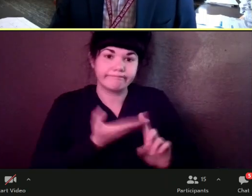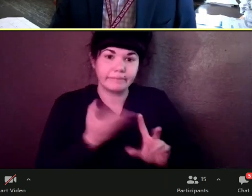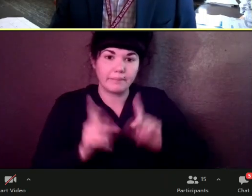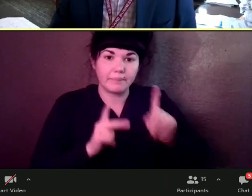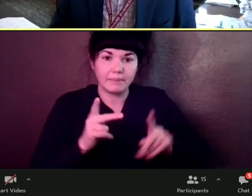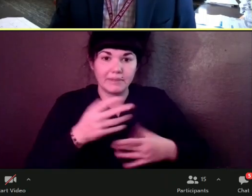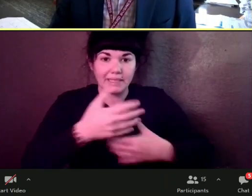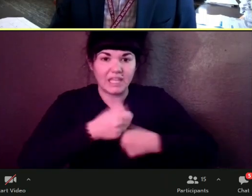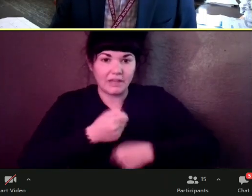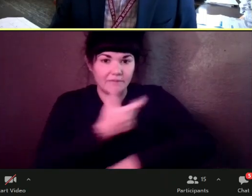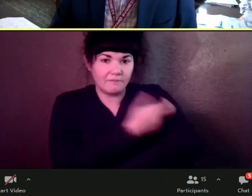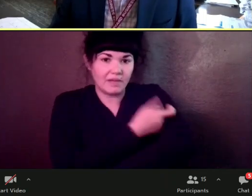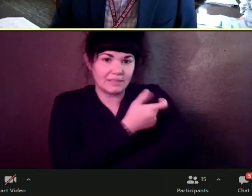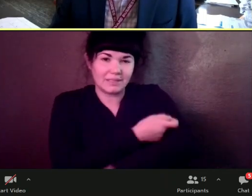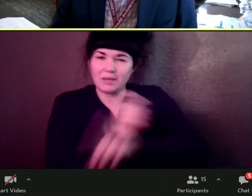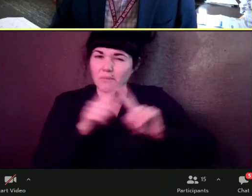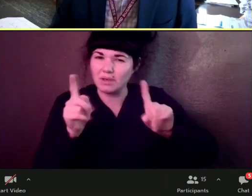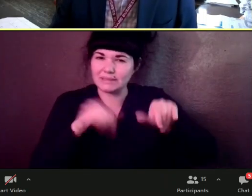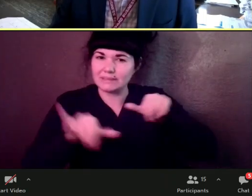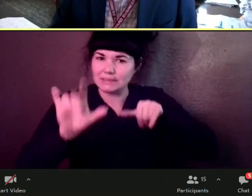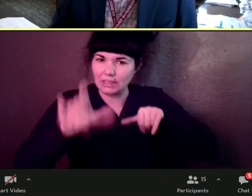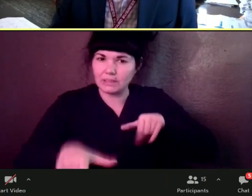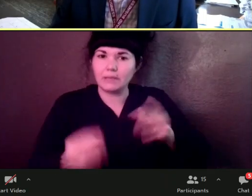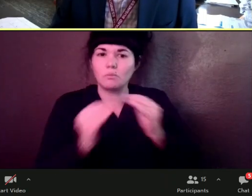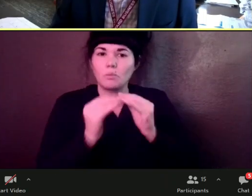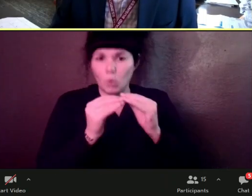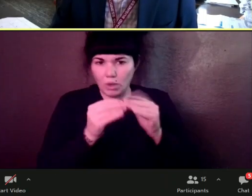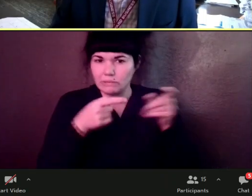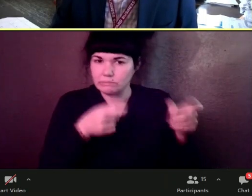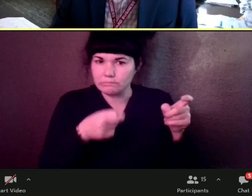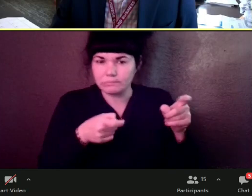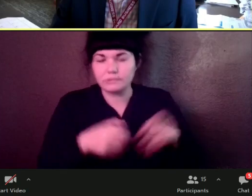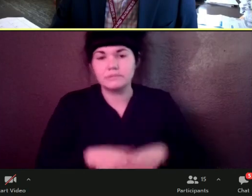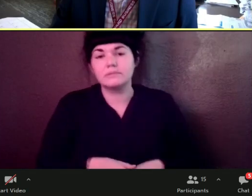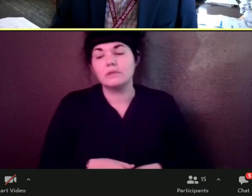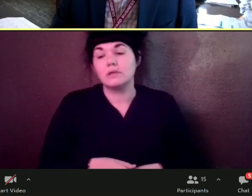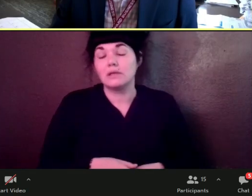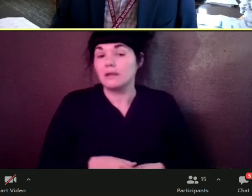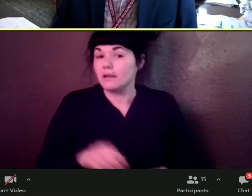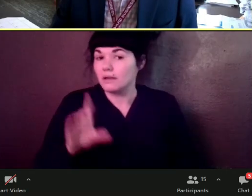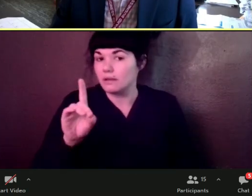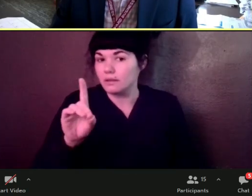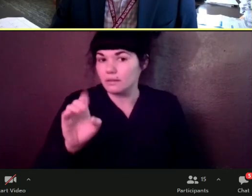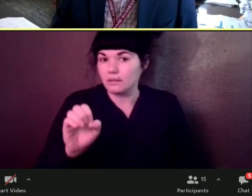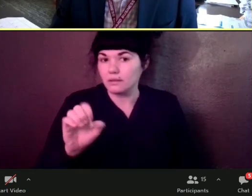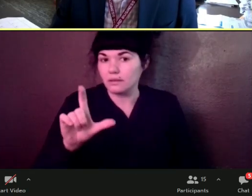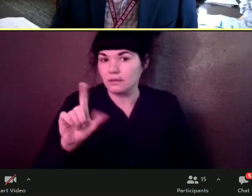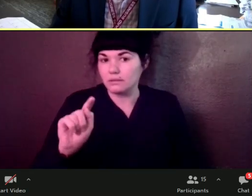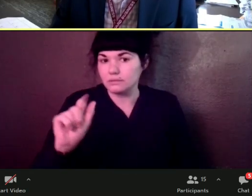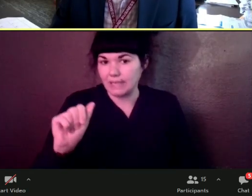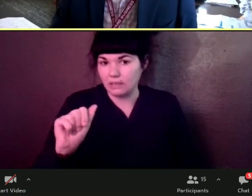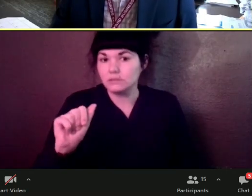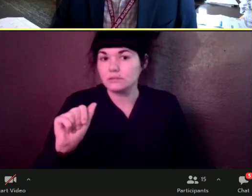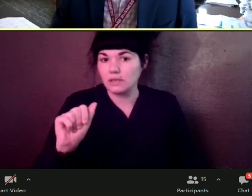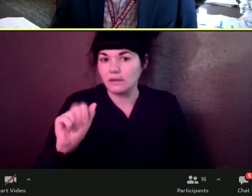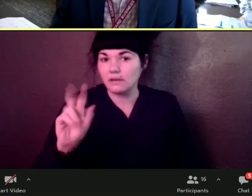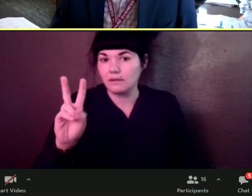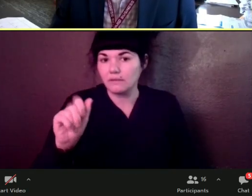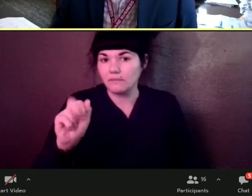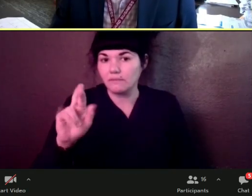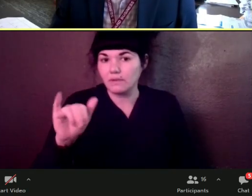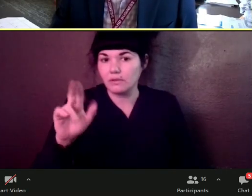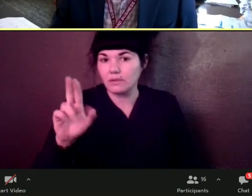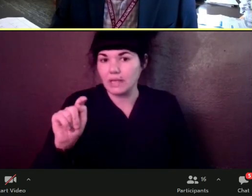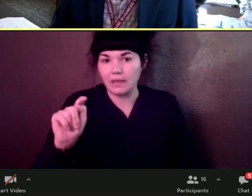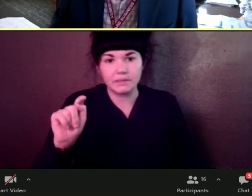this Delta variant is, is proving to be a very, very, uh, formidable, um,